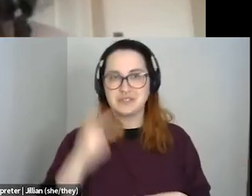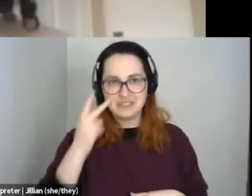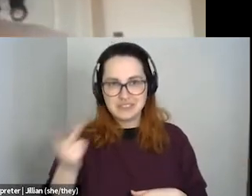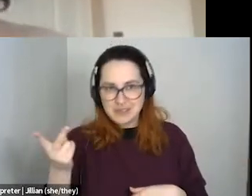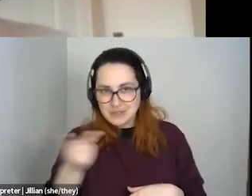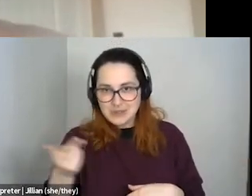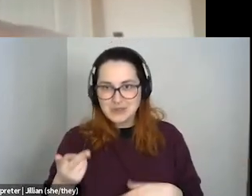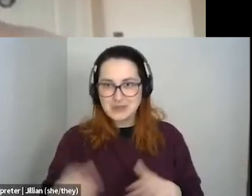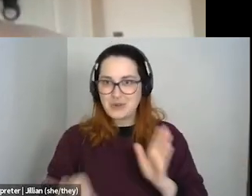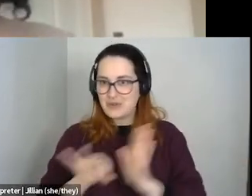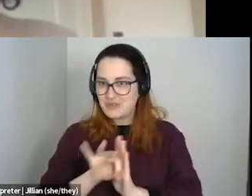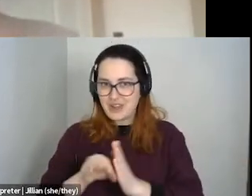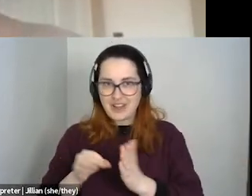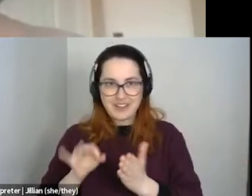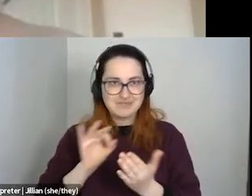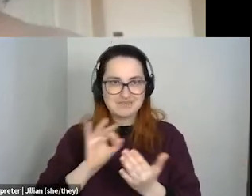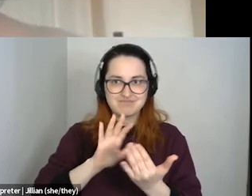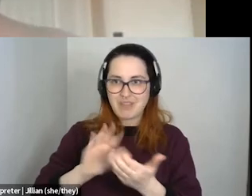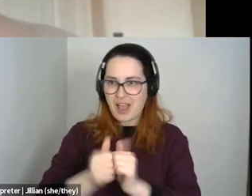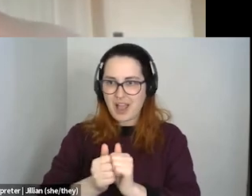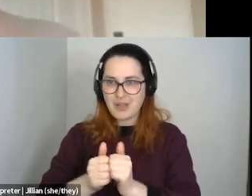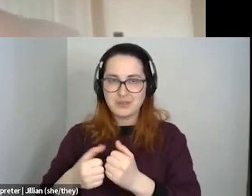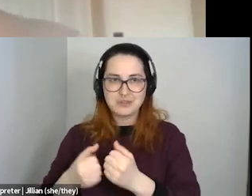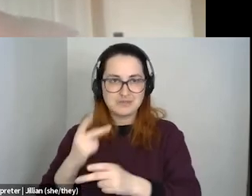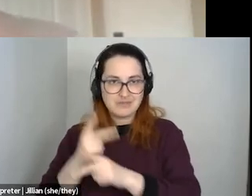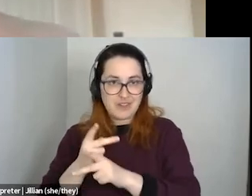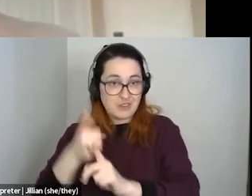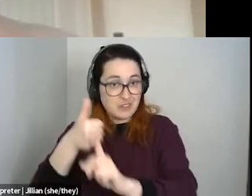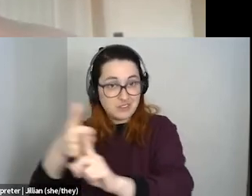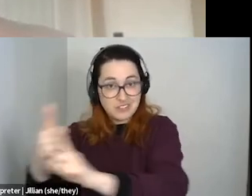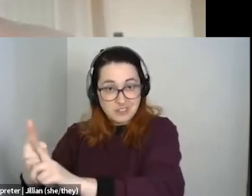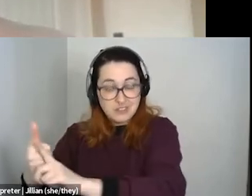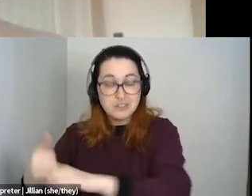care for, care for yourselves in that way. Um,